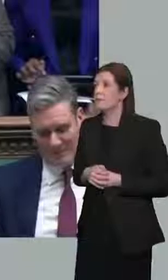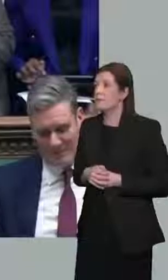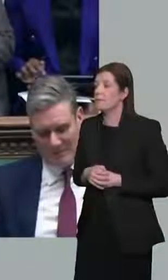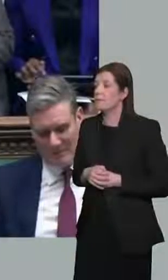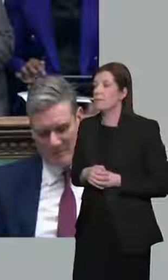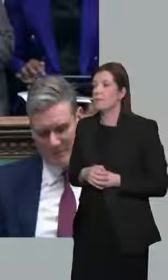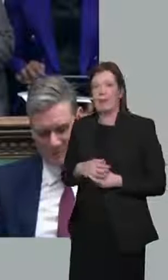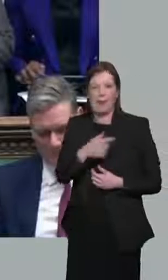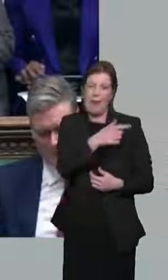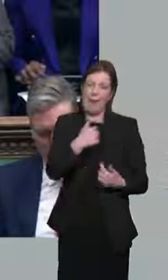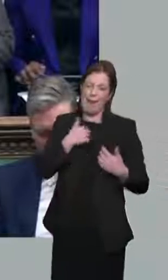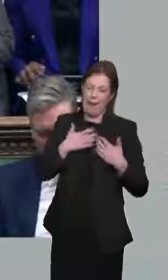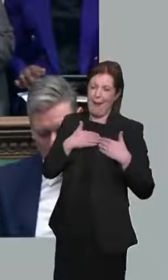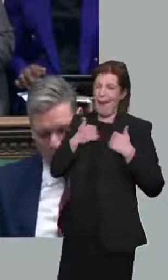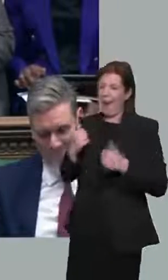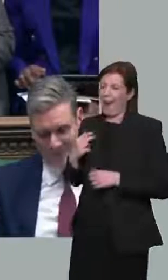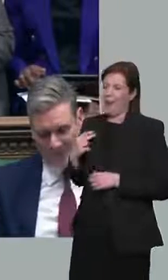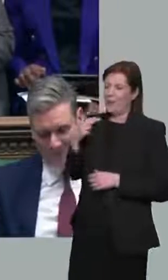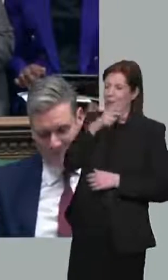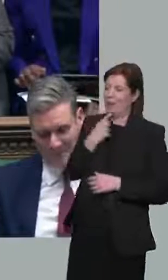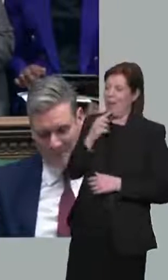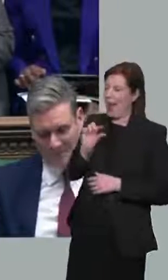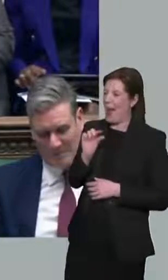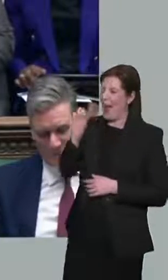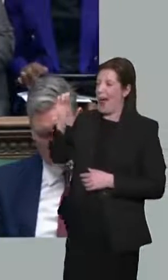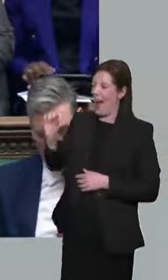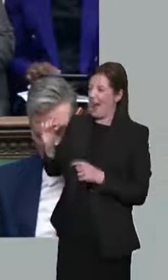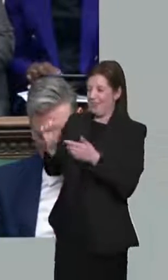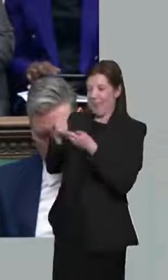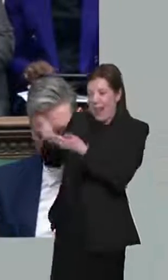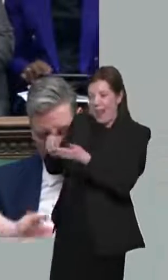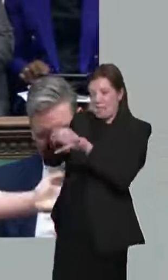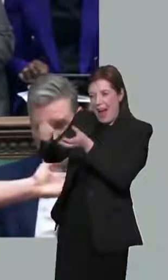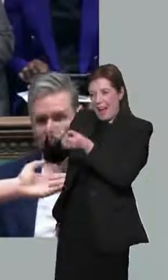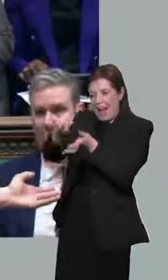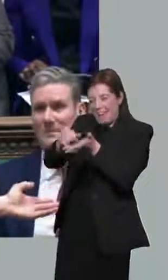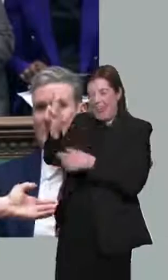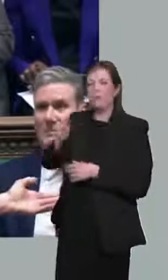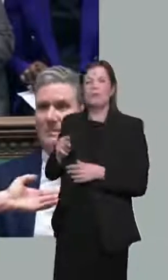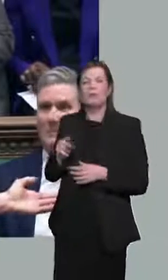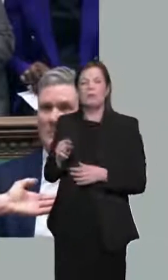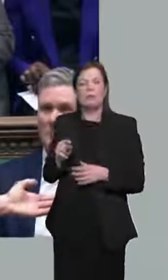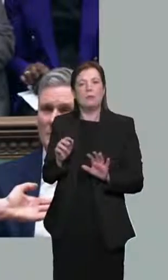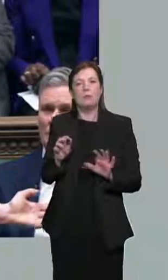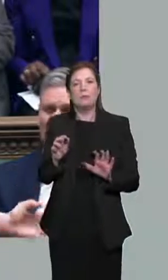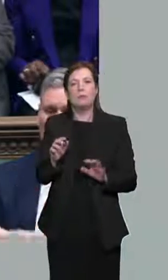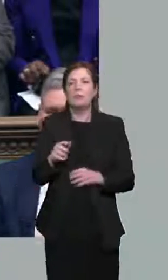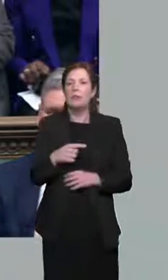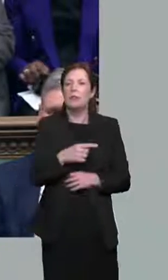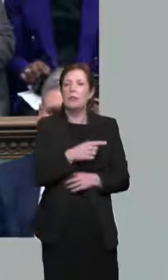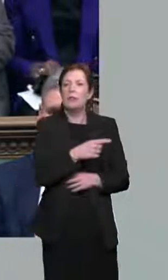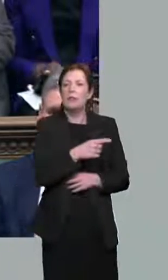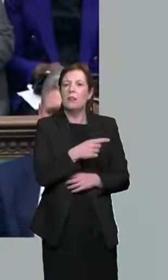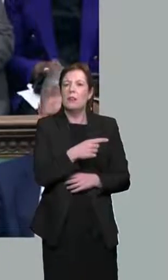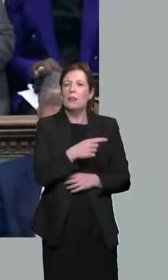giving people £200 to help them with their spiralling energy bills, before explaining that he needs